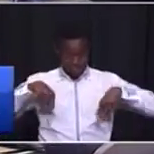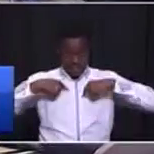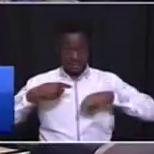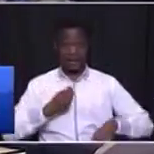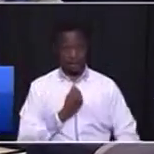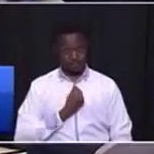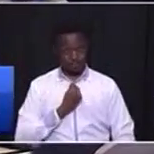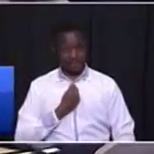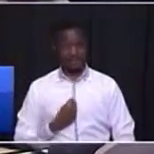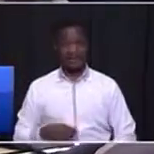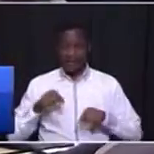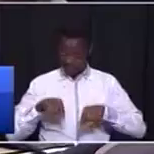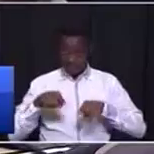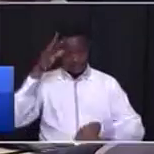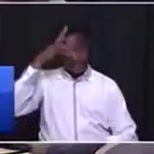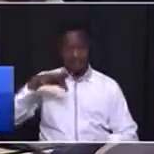youth in this cabinet